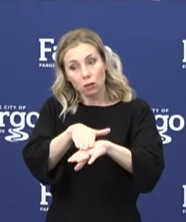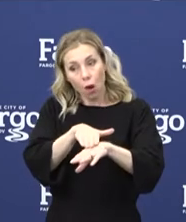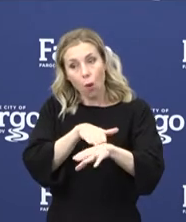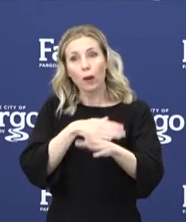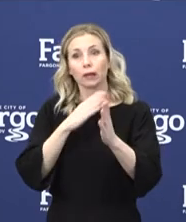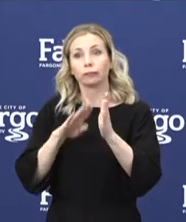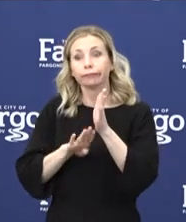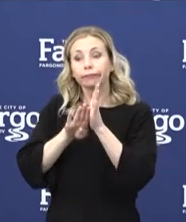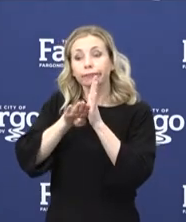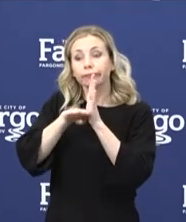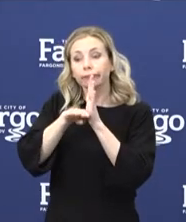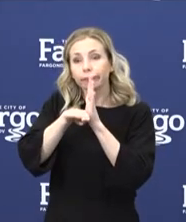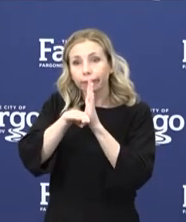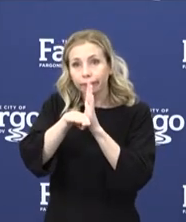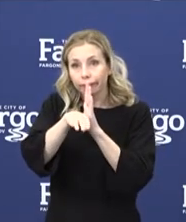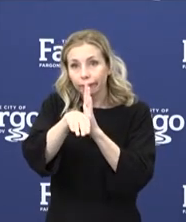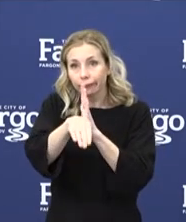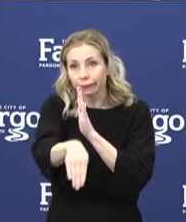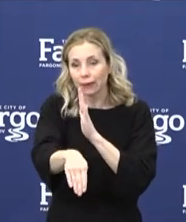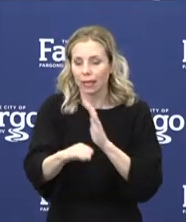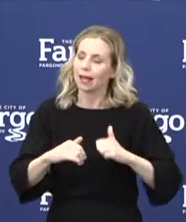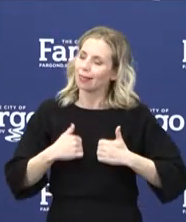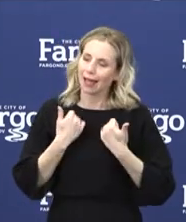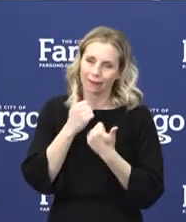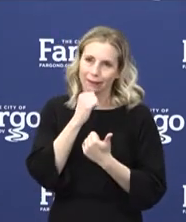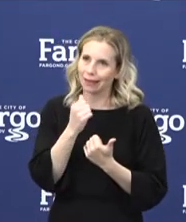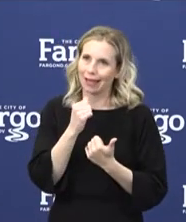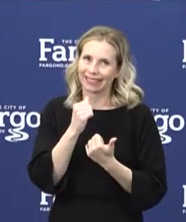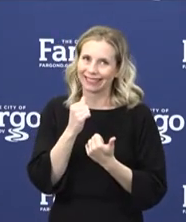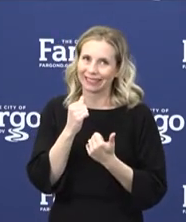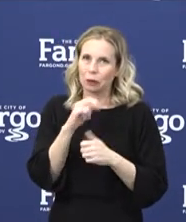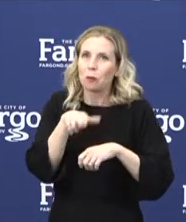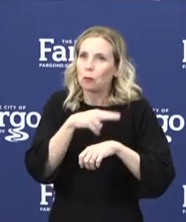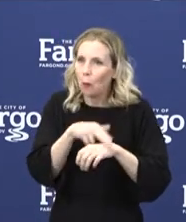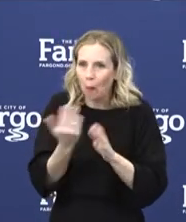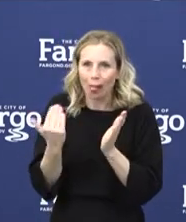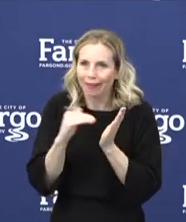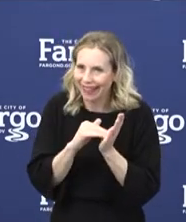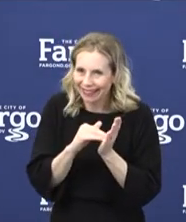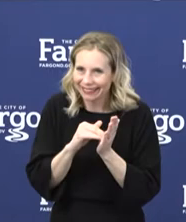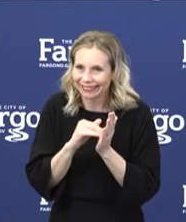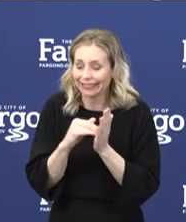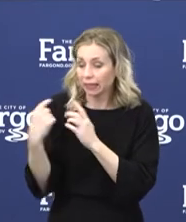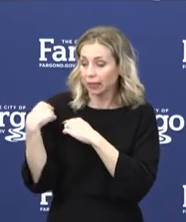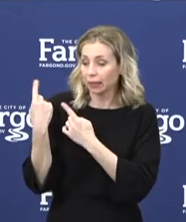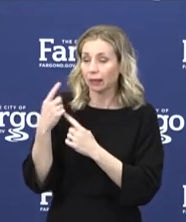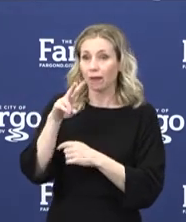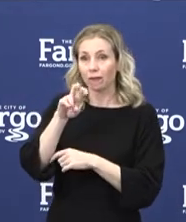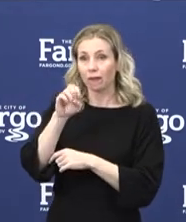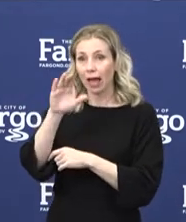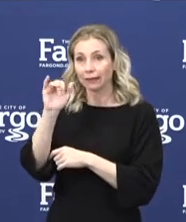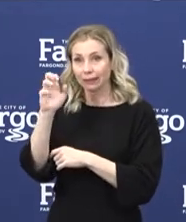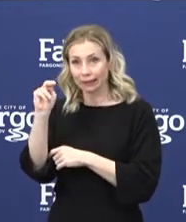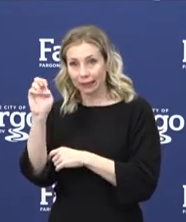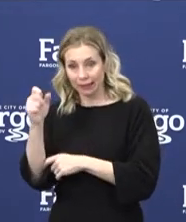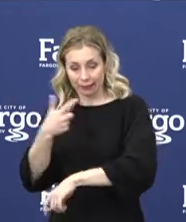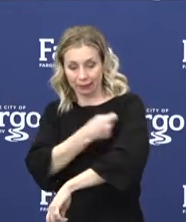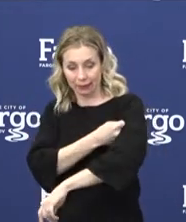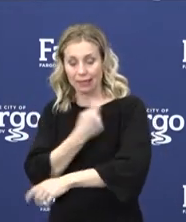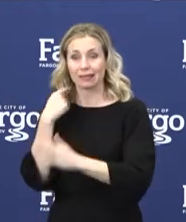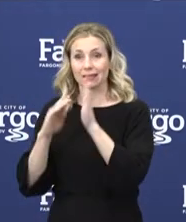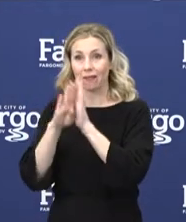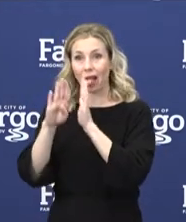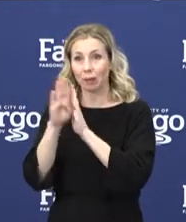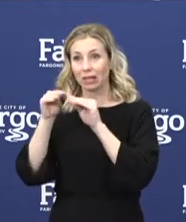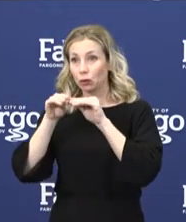Life is not likely to be completely normal again until a vaccine can be developed and widely distributed. I'd also like to